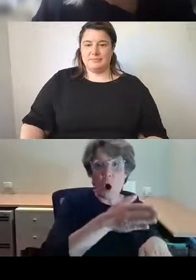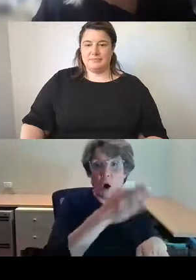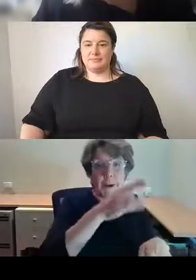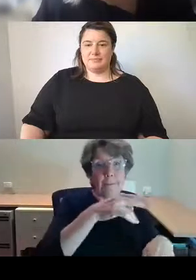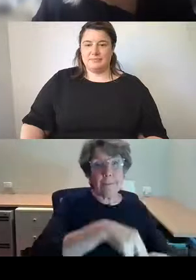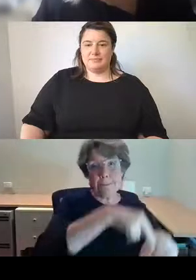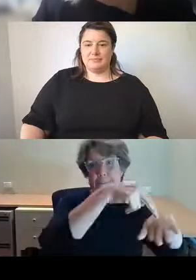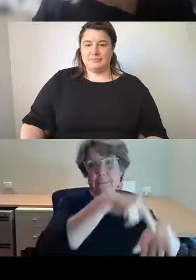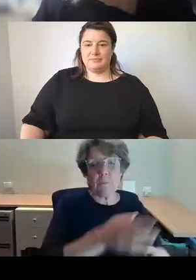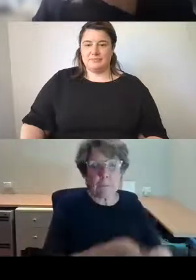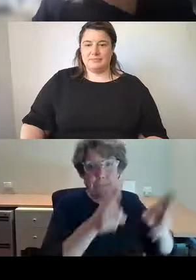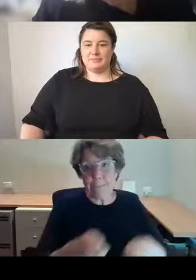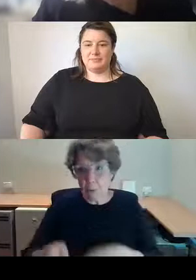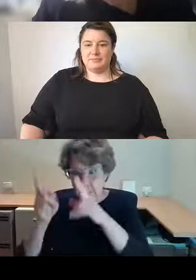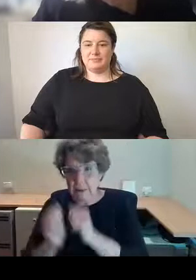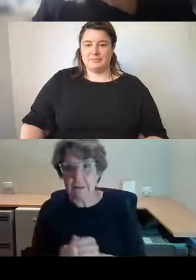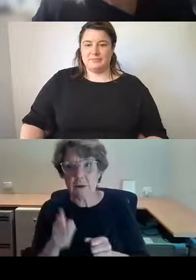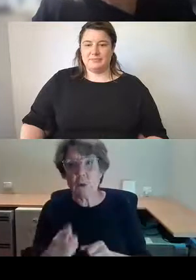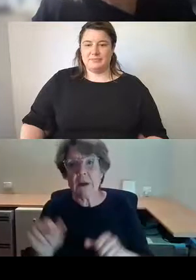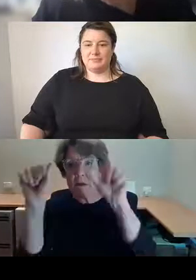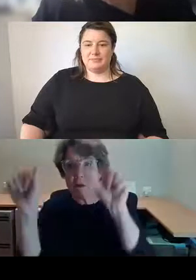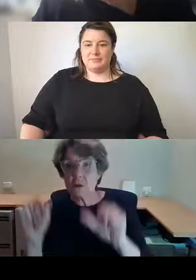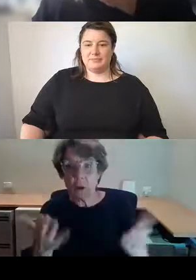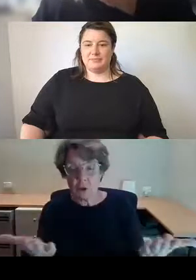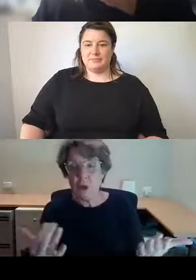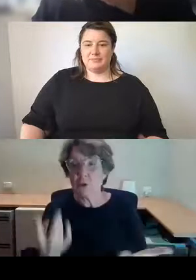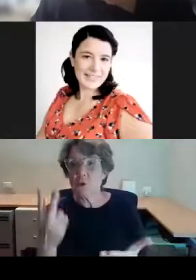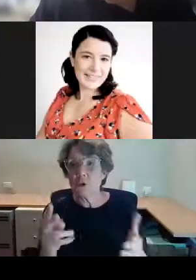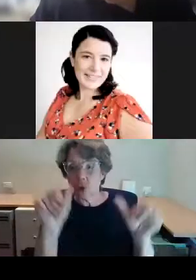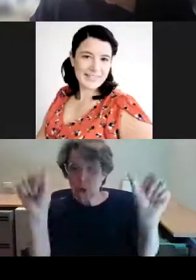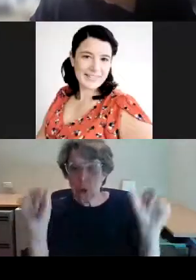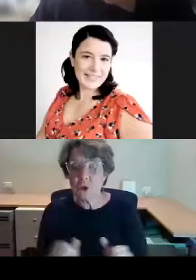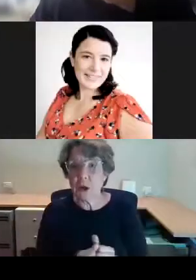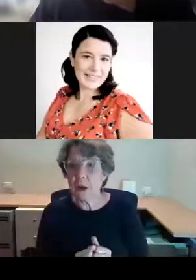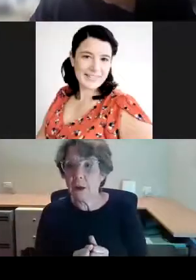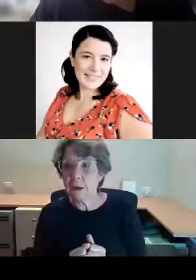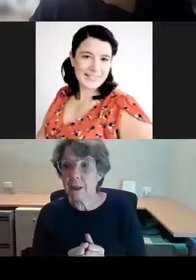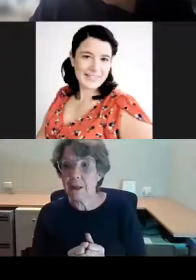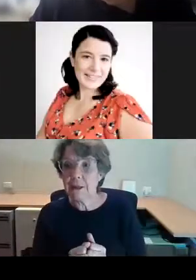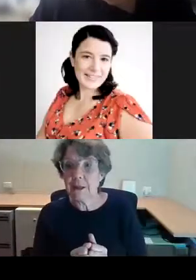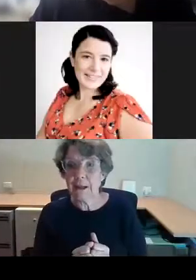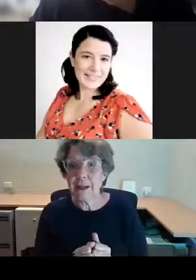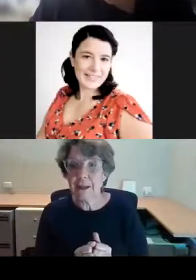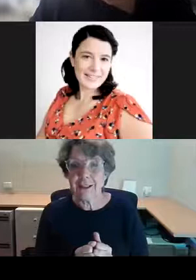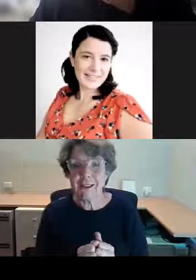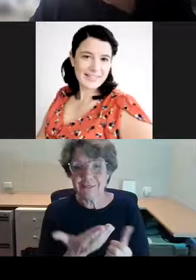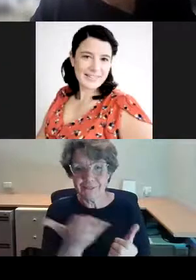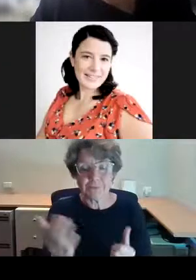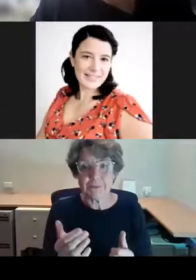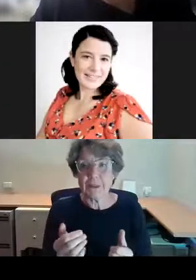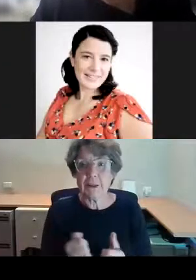right is a sculptor by English-owned sculptor, Tracy Emmons, who has